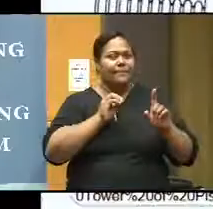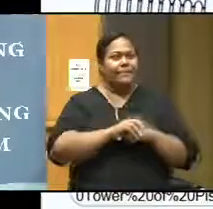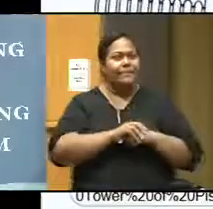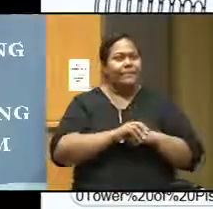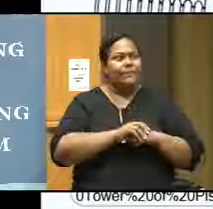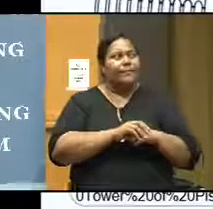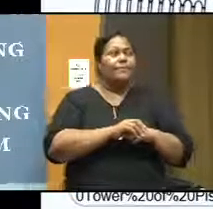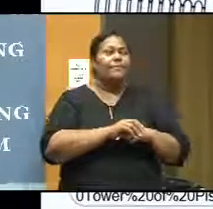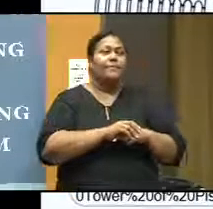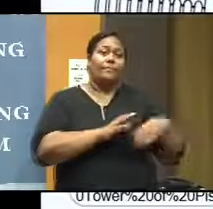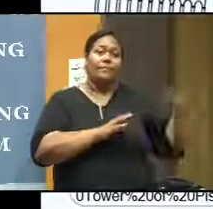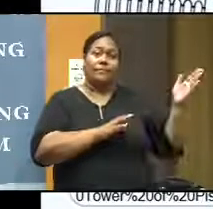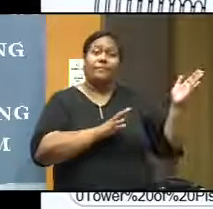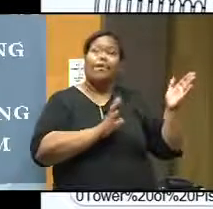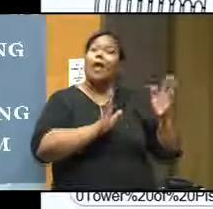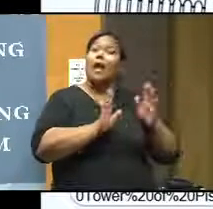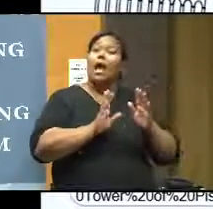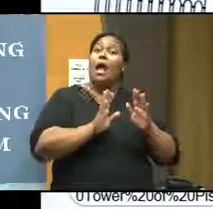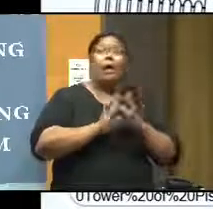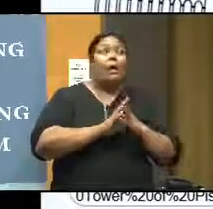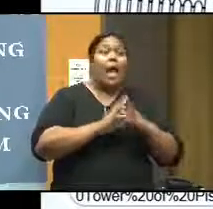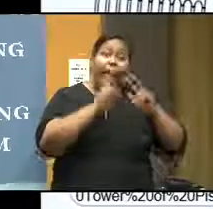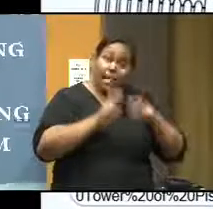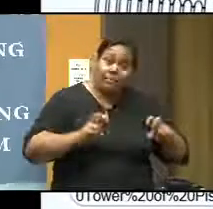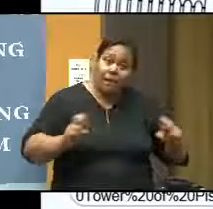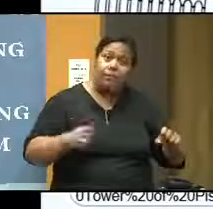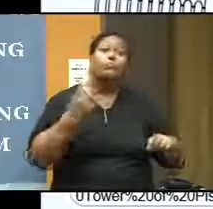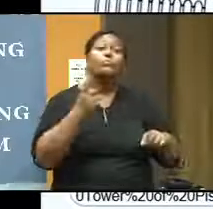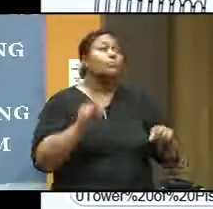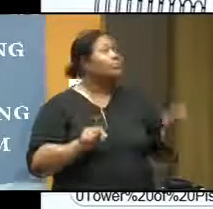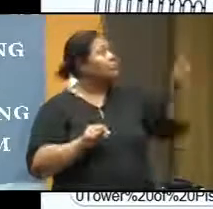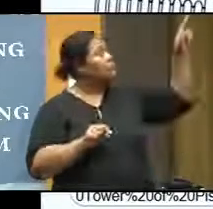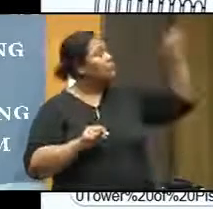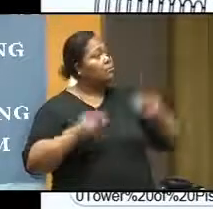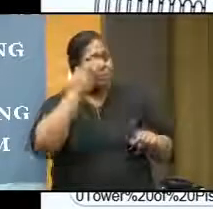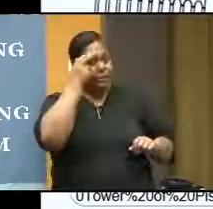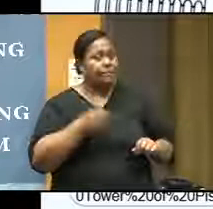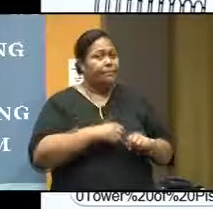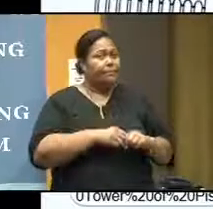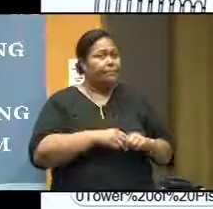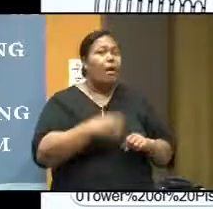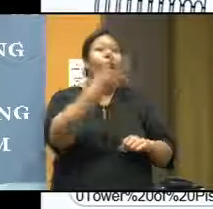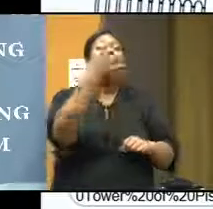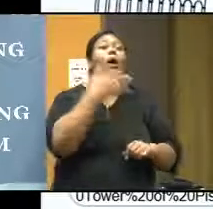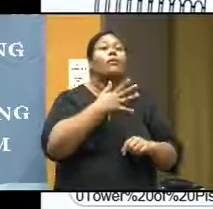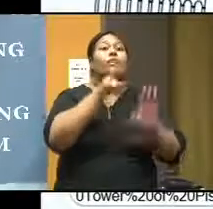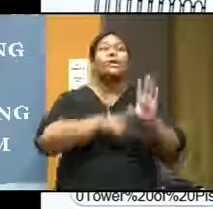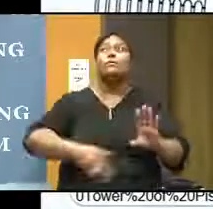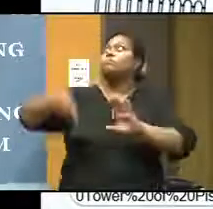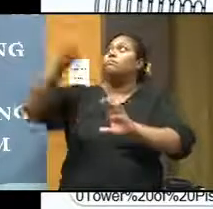An experiment, okay, which was done by Galileo Galilei 400 years back. Okay.